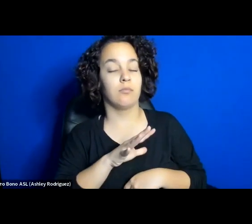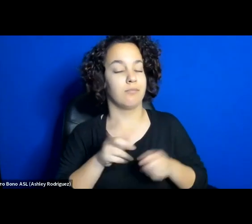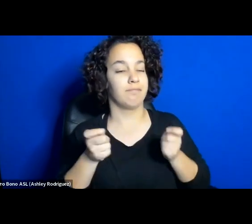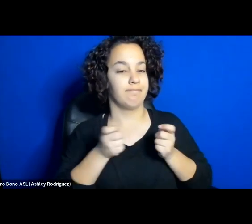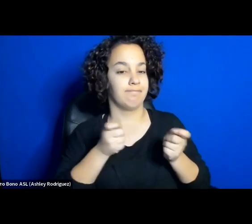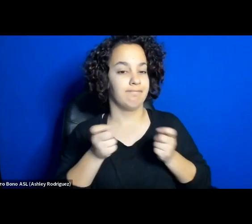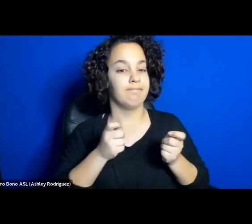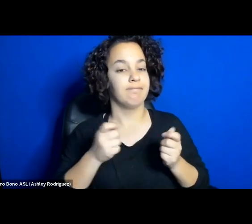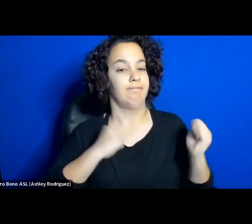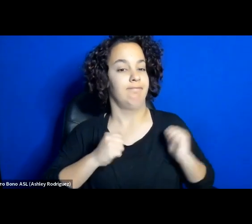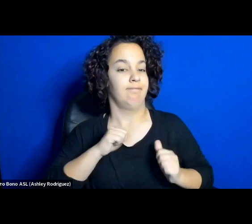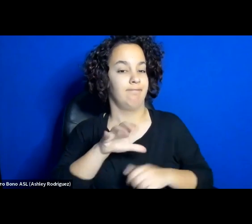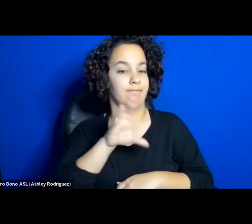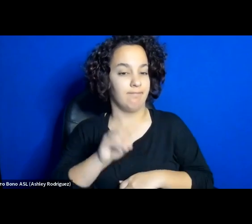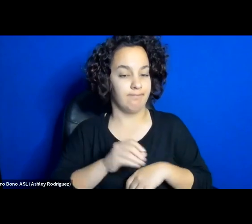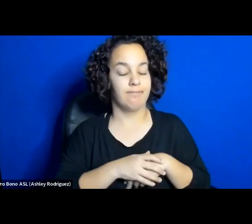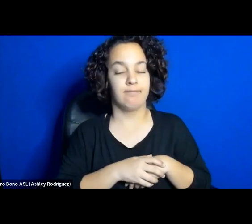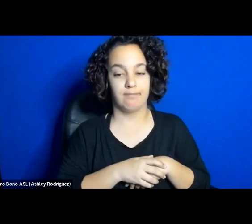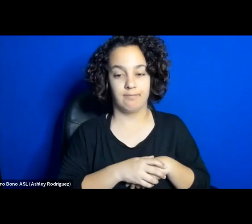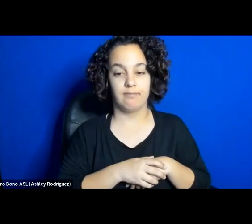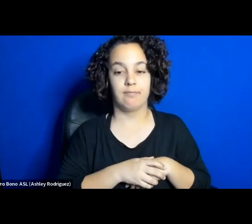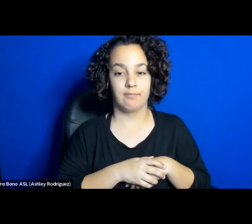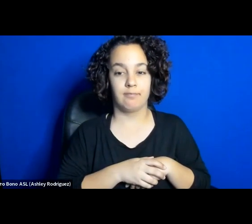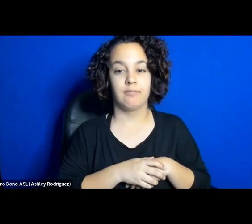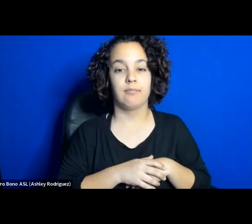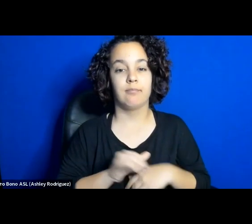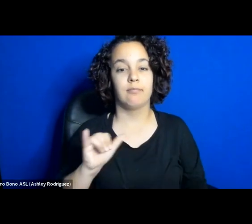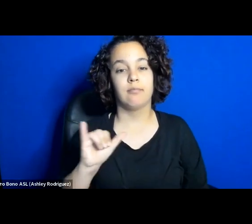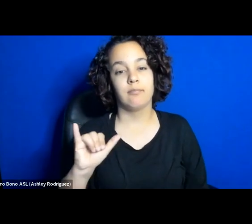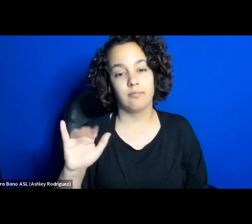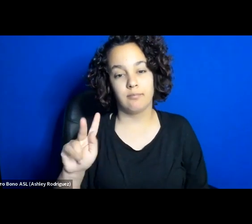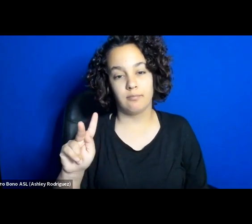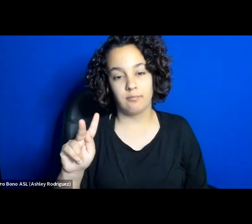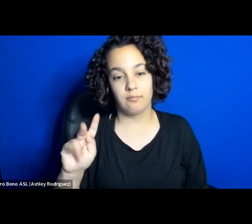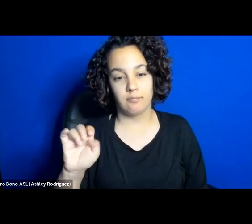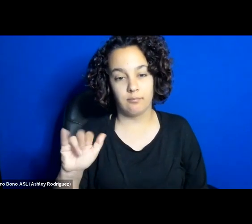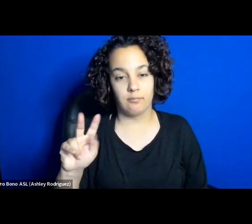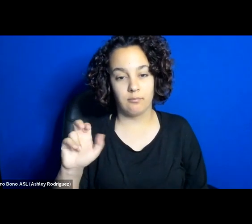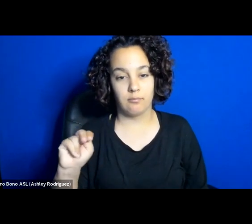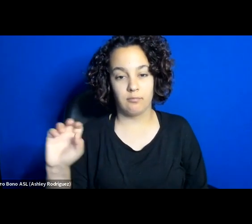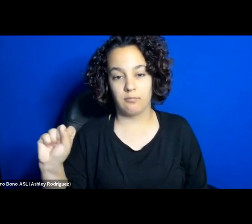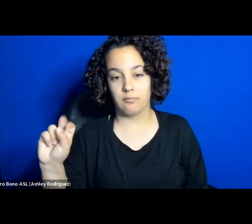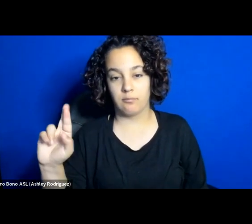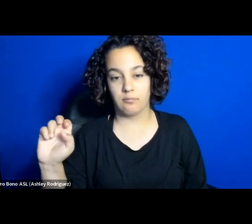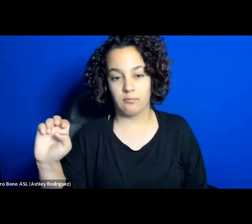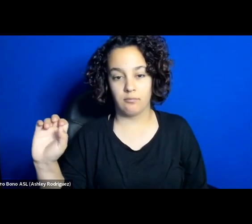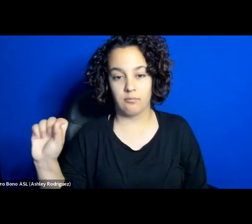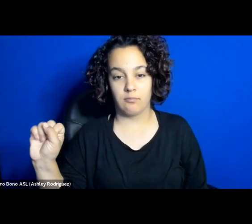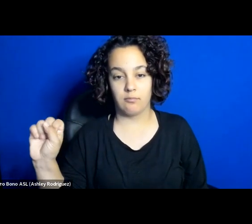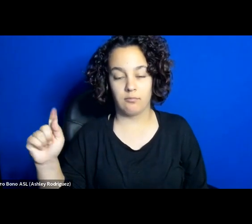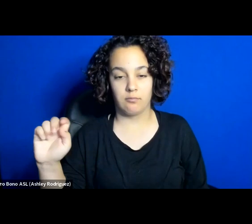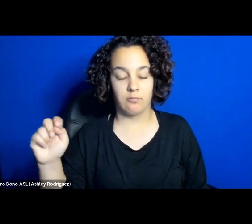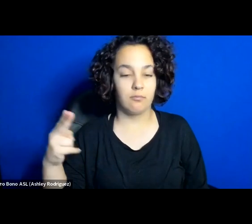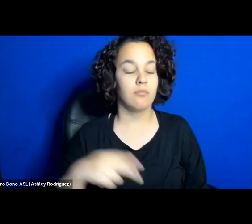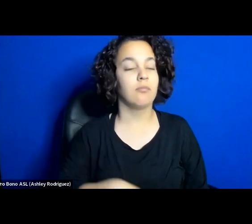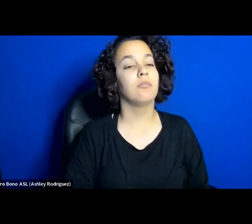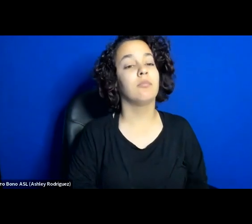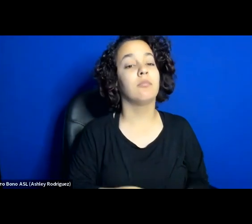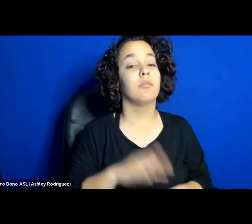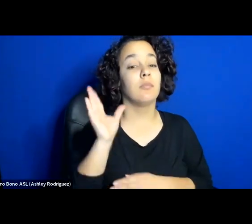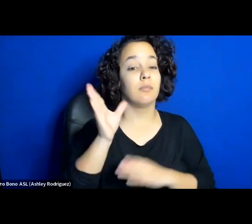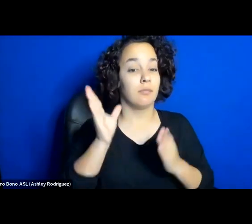Productions. And Kayvan Sarreshte, playwright, dramaturg, translator, and lecturer based in Iran,